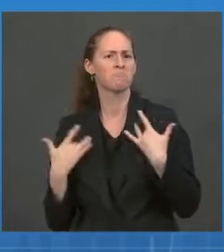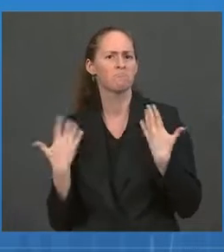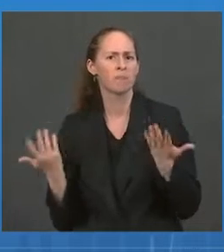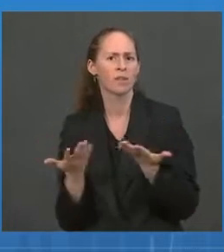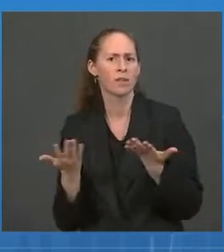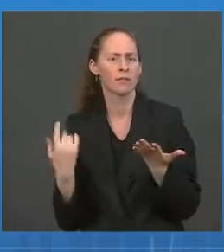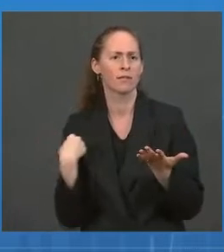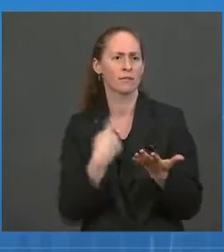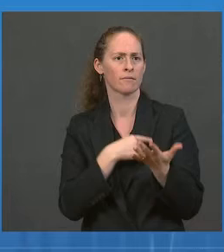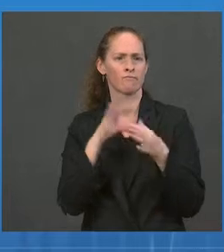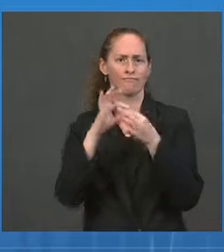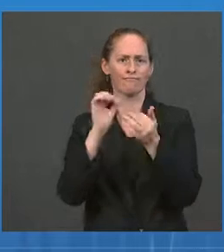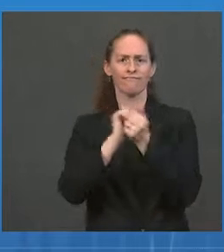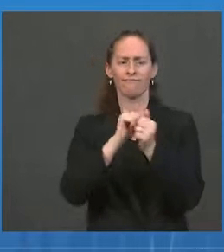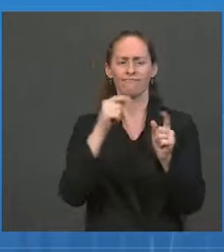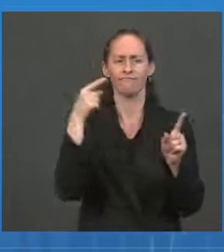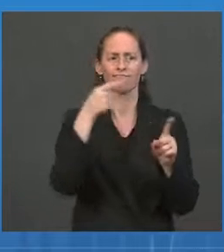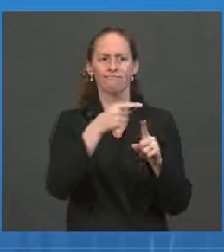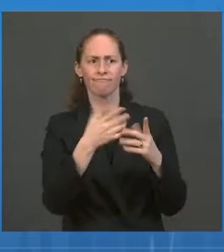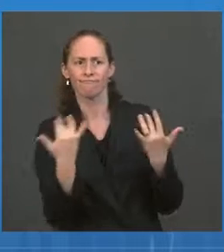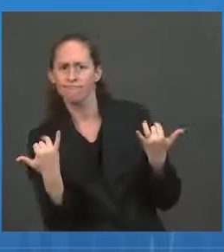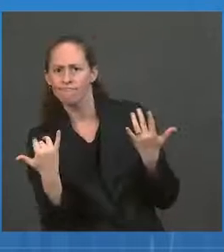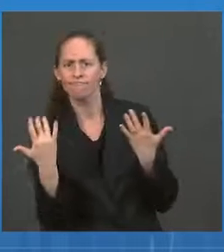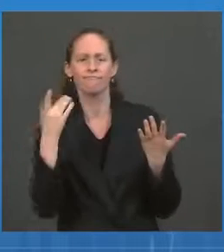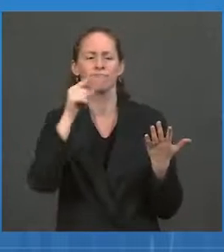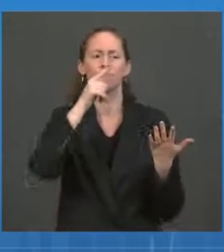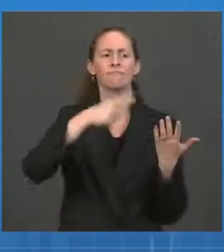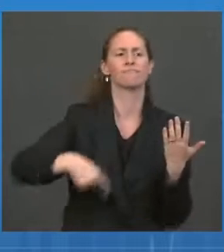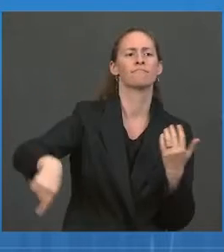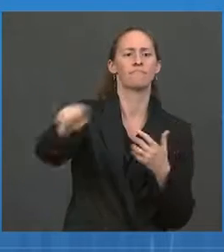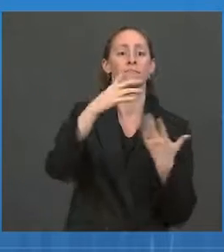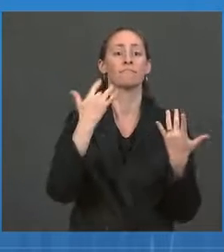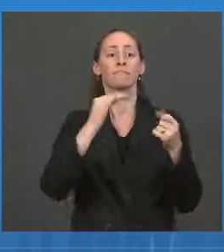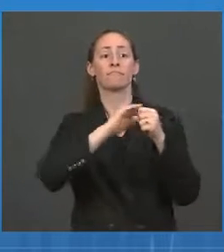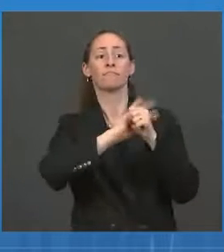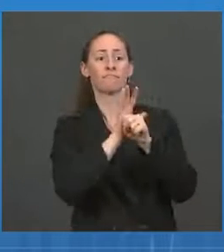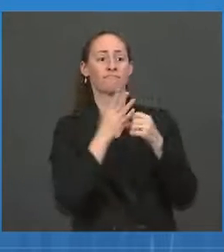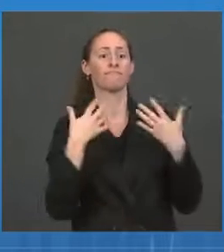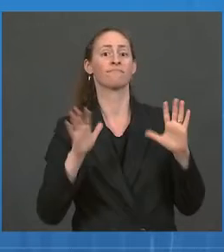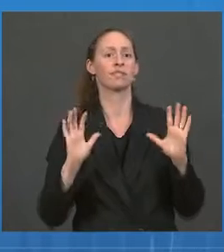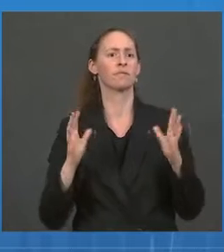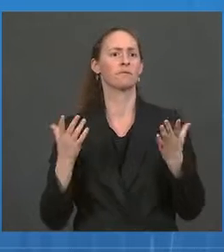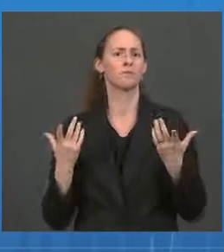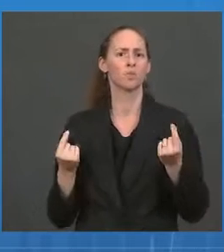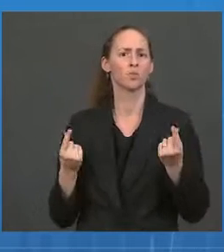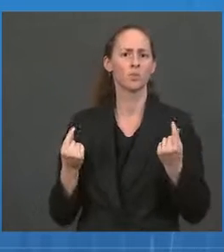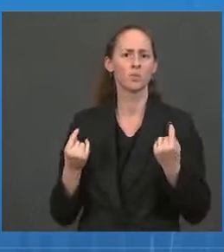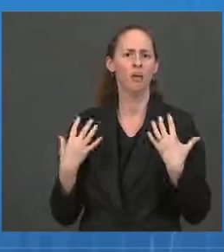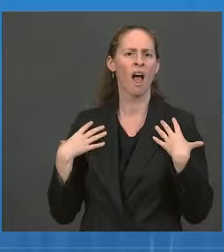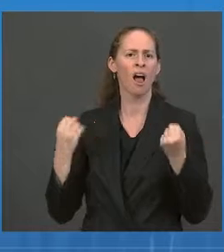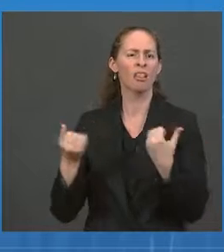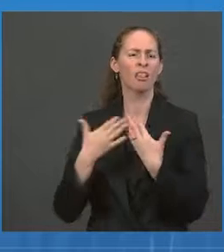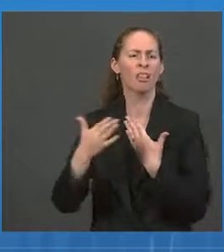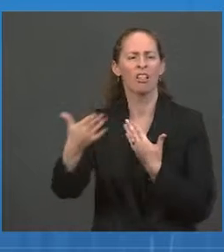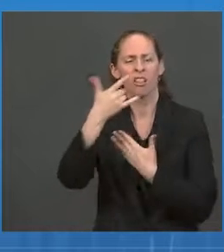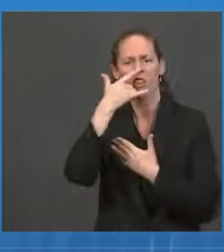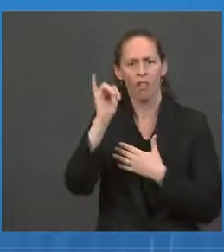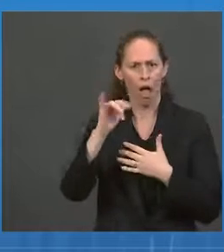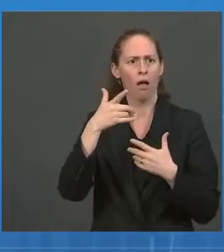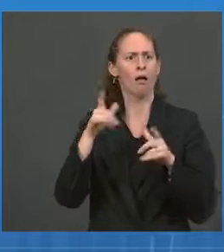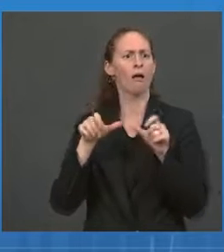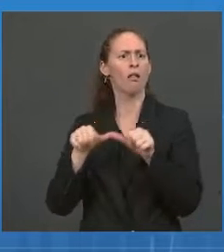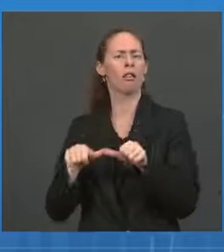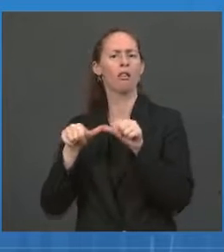addressing post-COVID-19 conditions, specifically what we refer to as long COVID. First, I want to distinguish